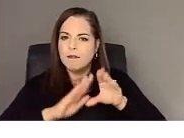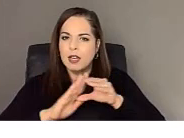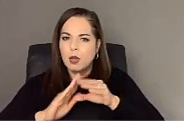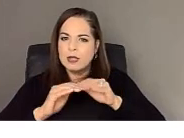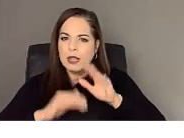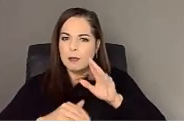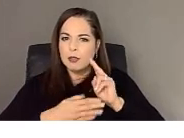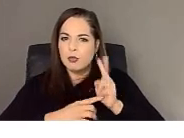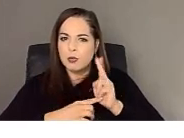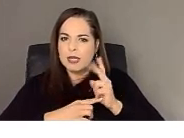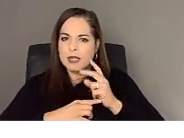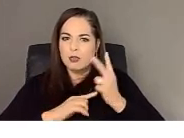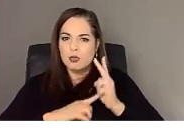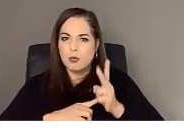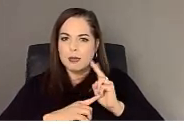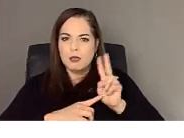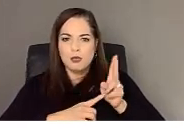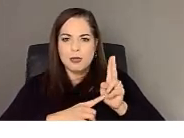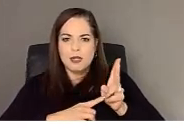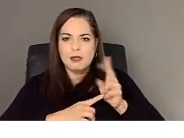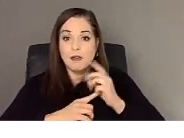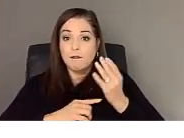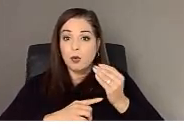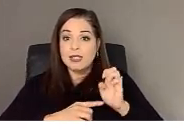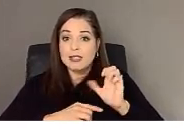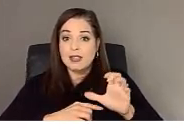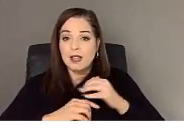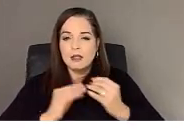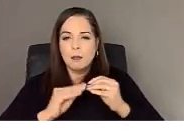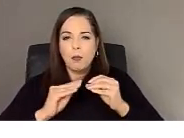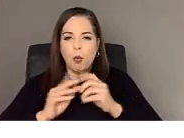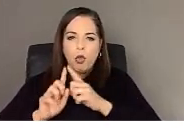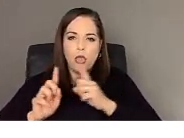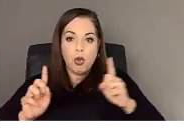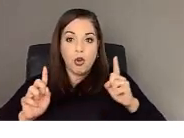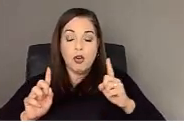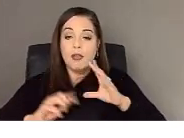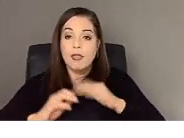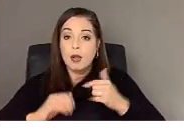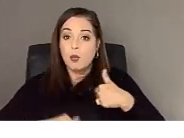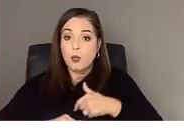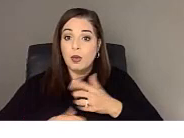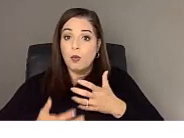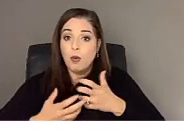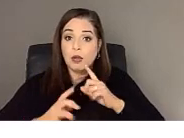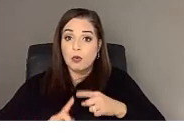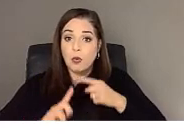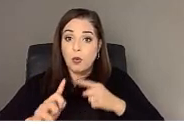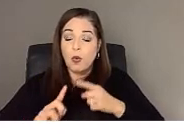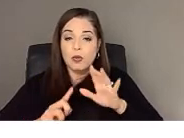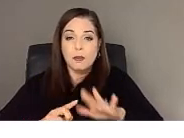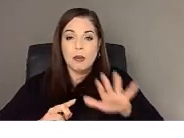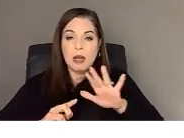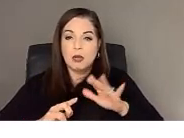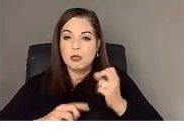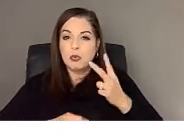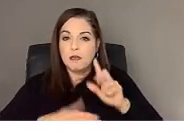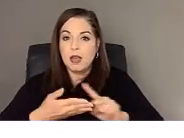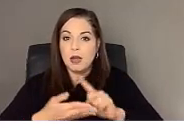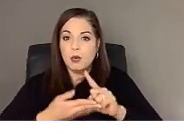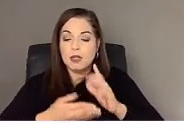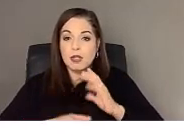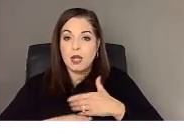It's two minutes and 14 seconds. So it's a little bit longer than we always want. And it took Wissam about 12 hours to complete.